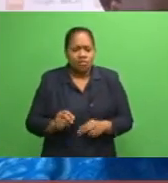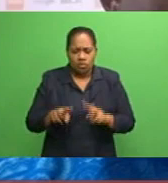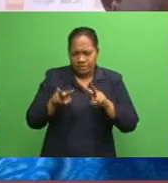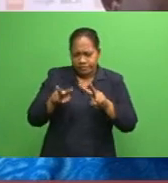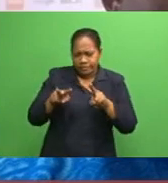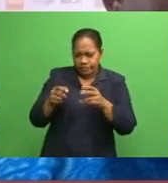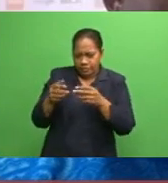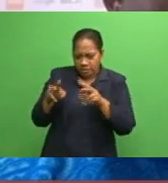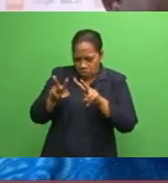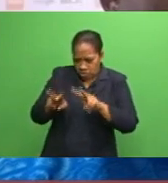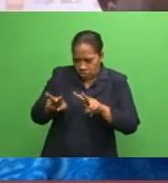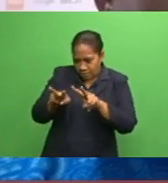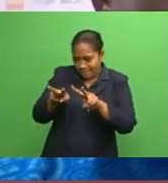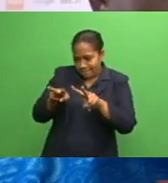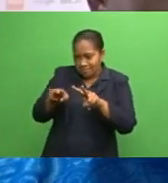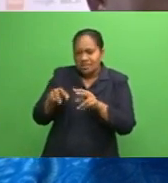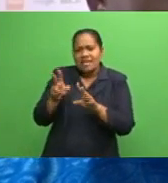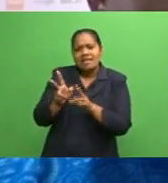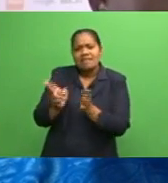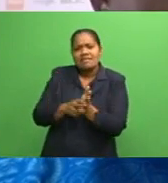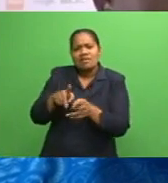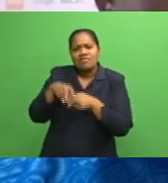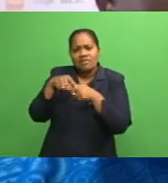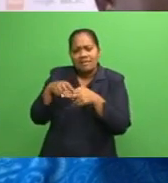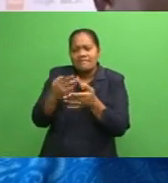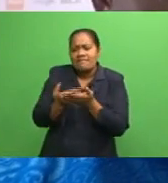how we can defend them.